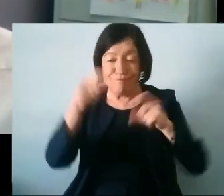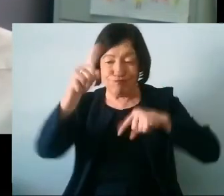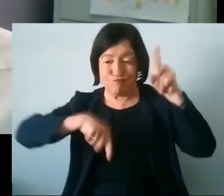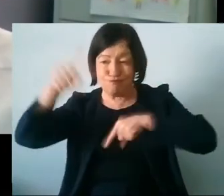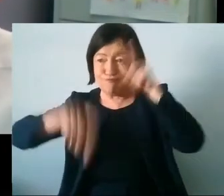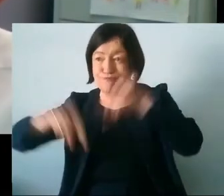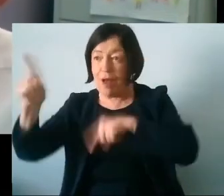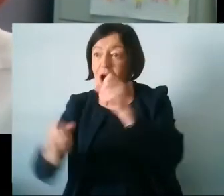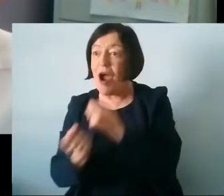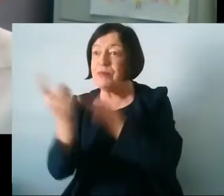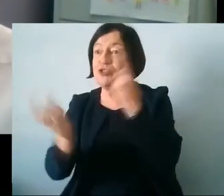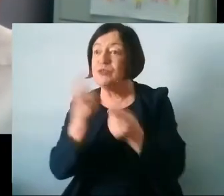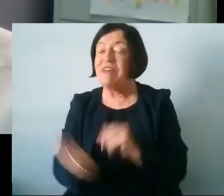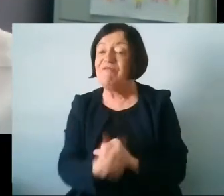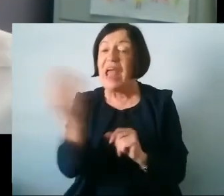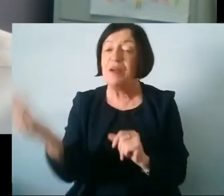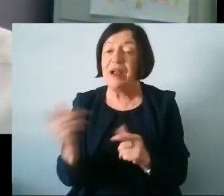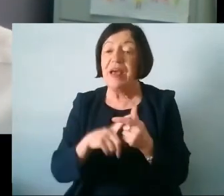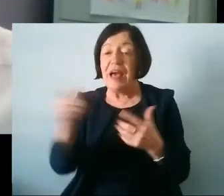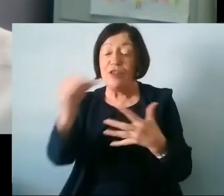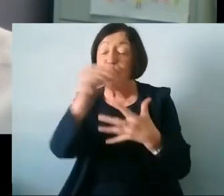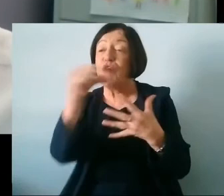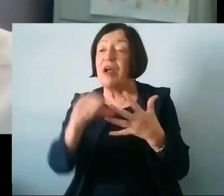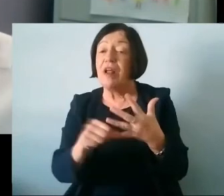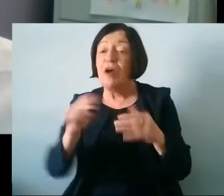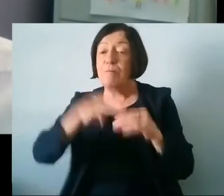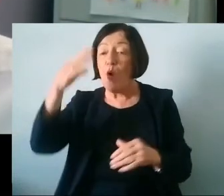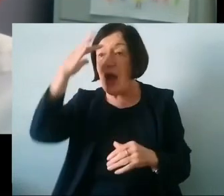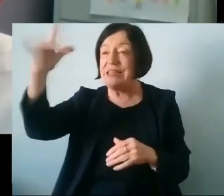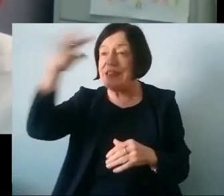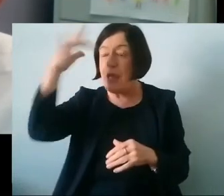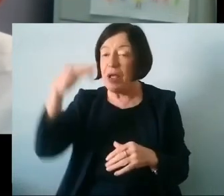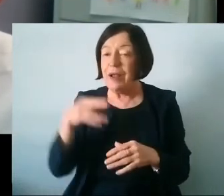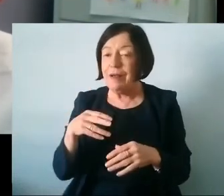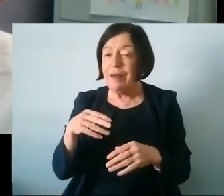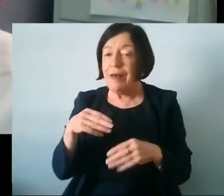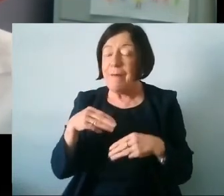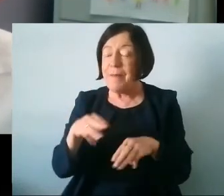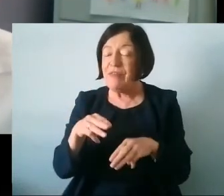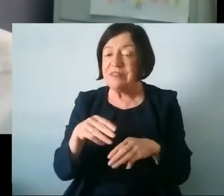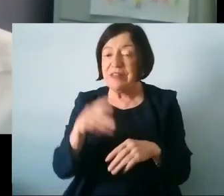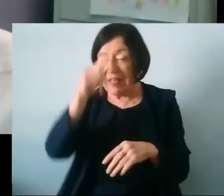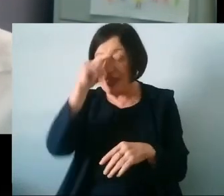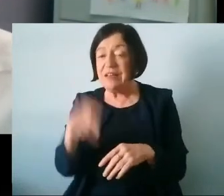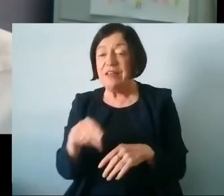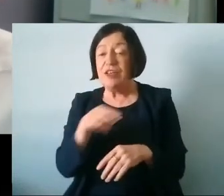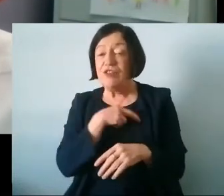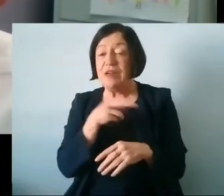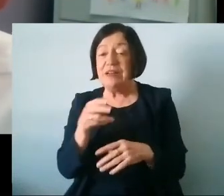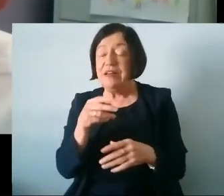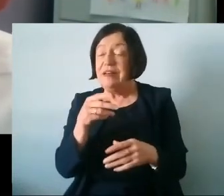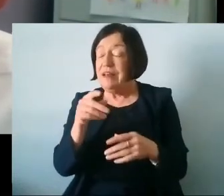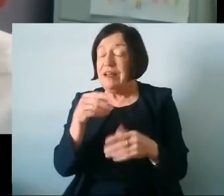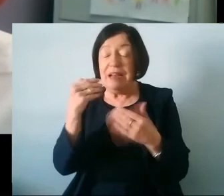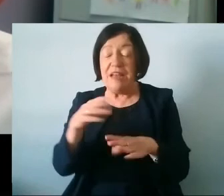are available to them and there's a prioritization of more academic routes um and I think that is really selling our young people short